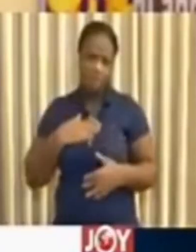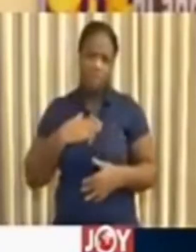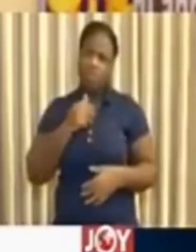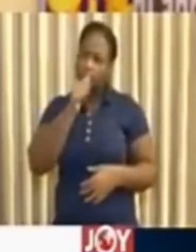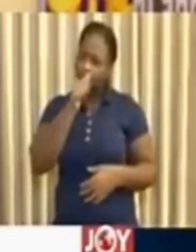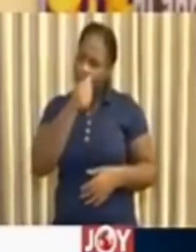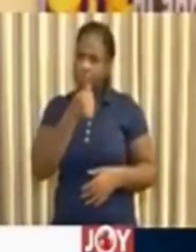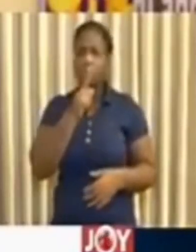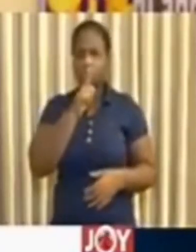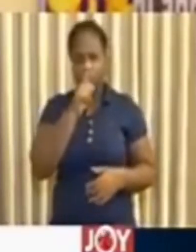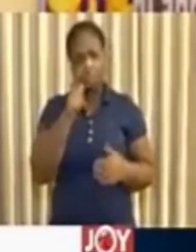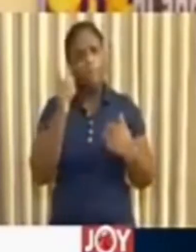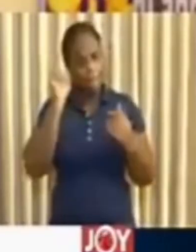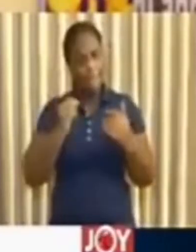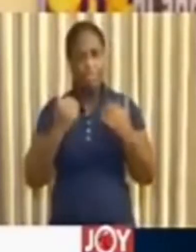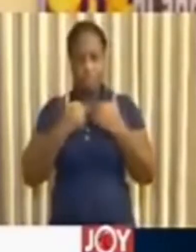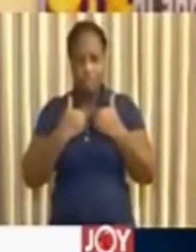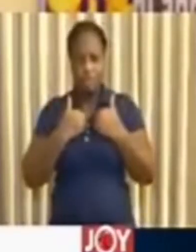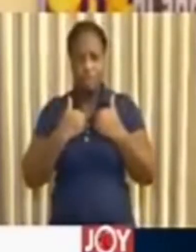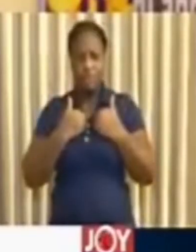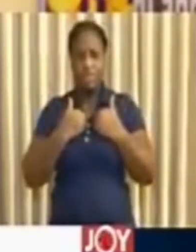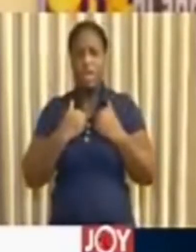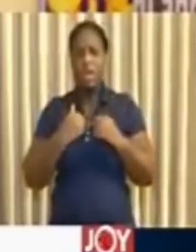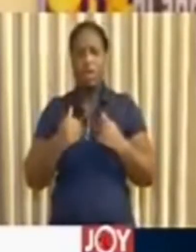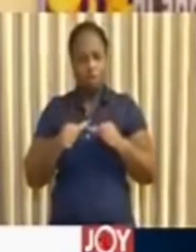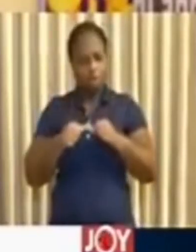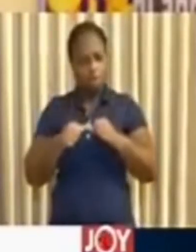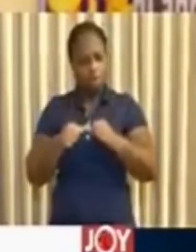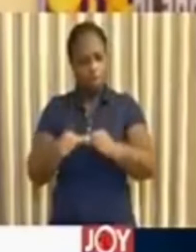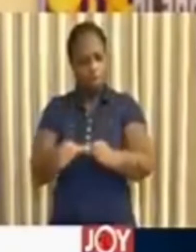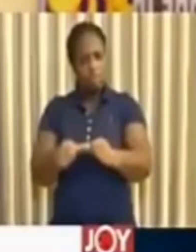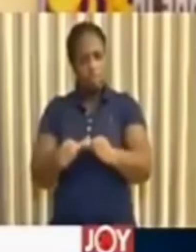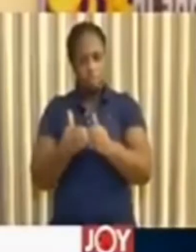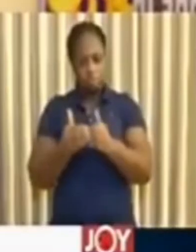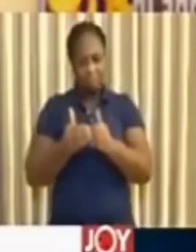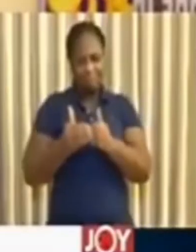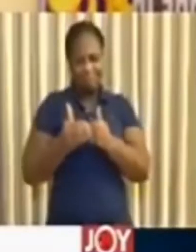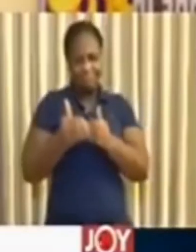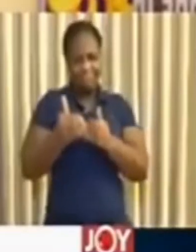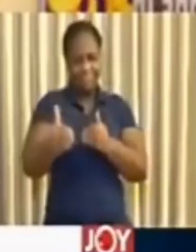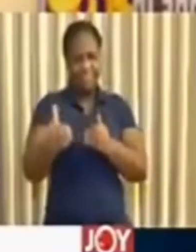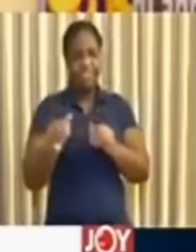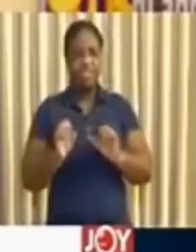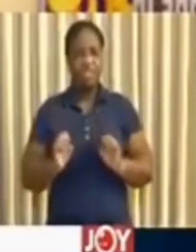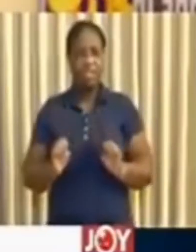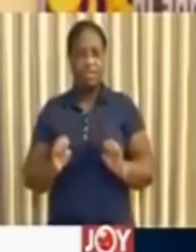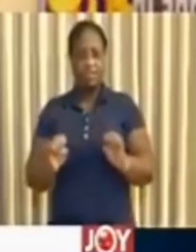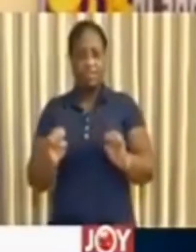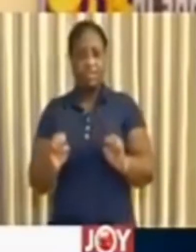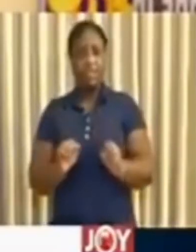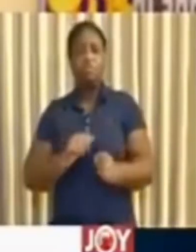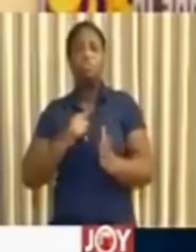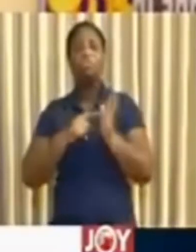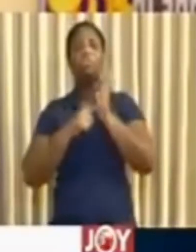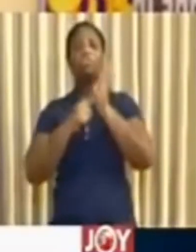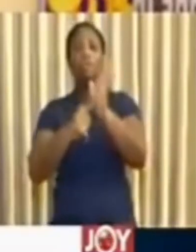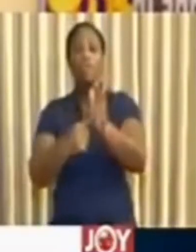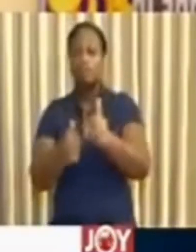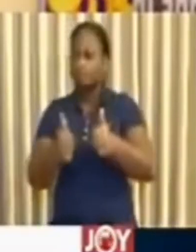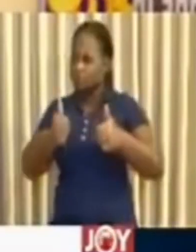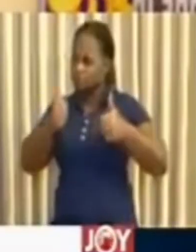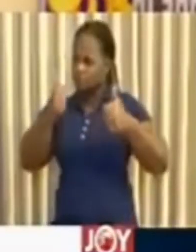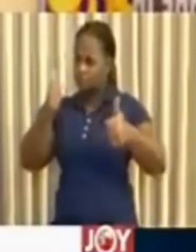as we continue to implement and extend the efforts that have so far proven to be helpful.